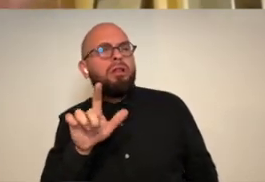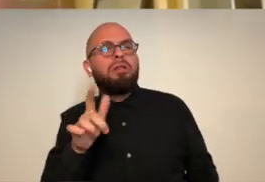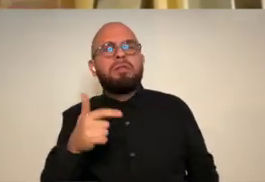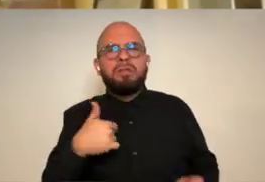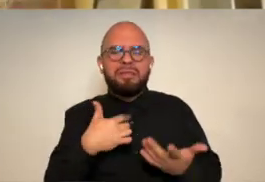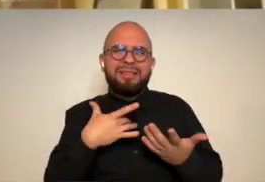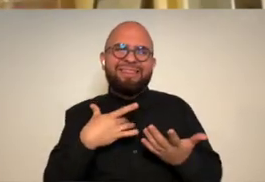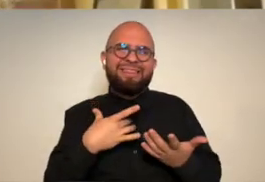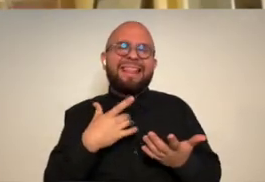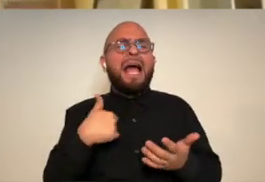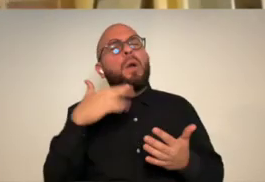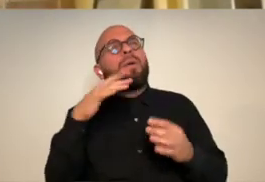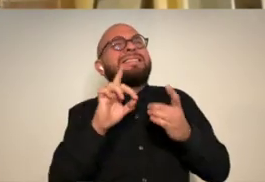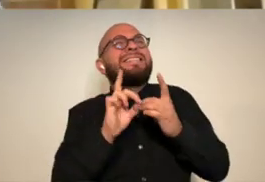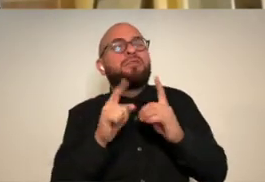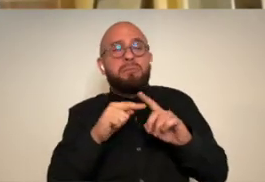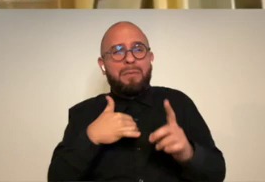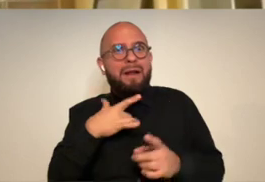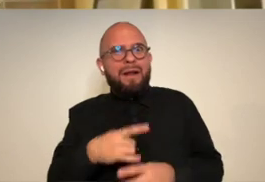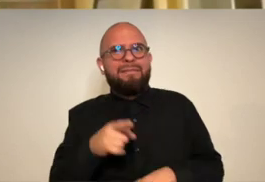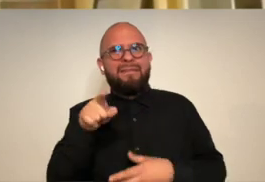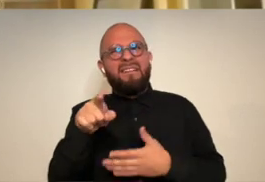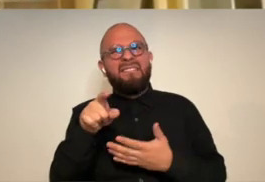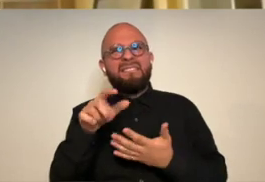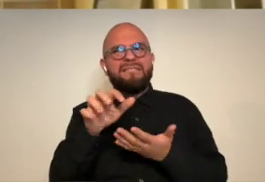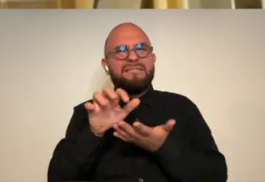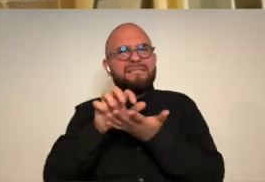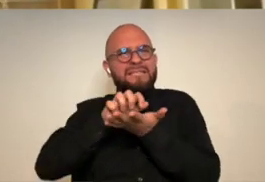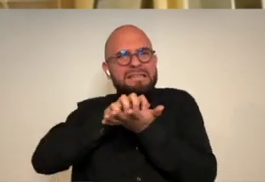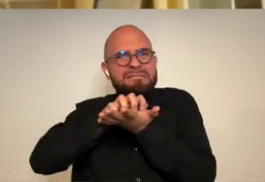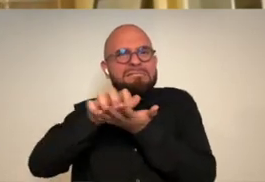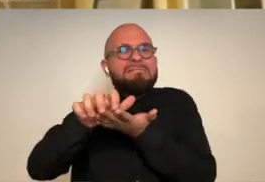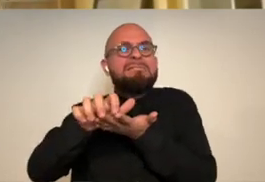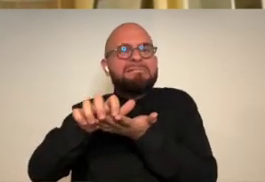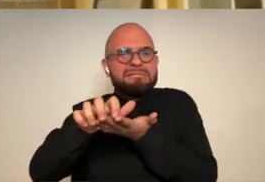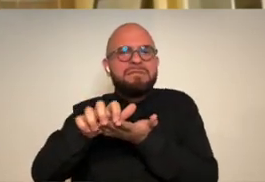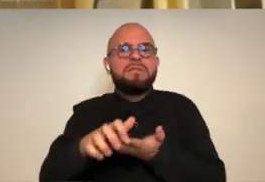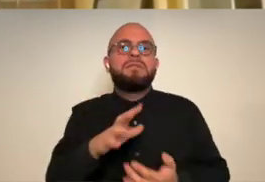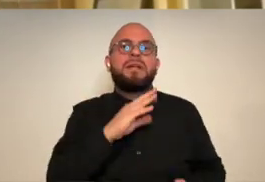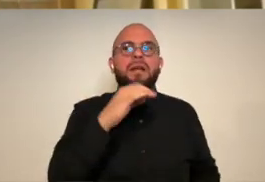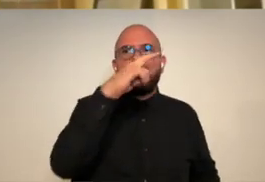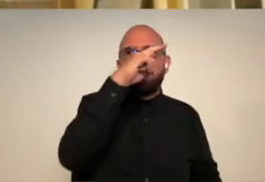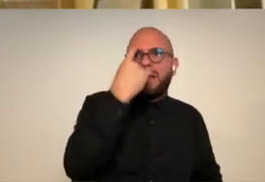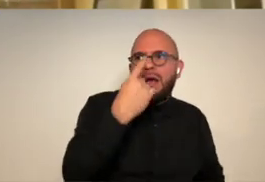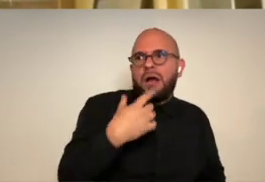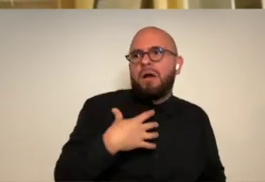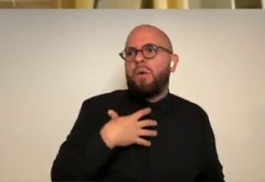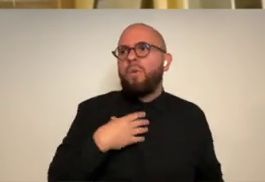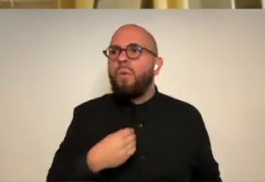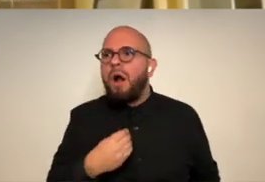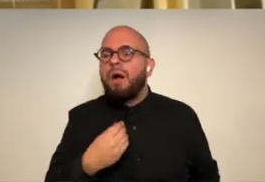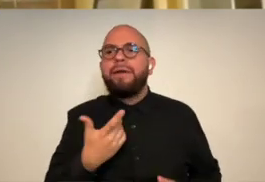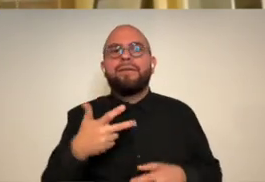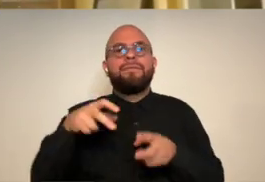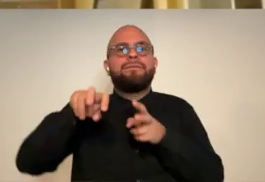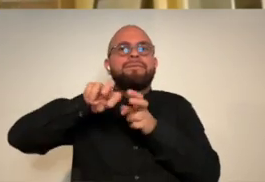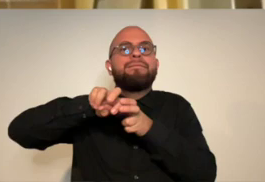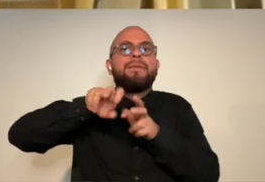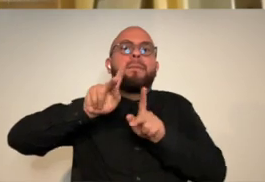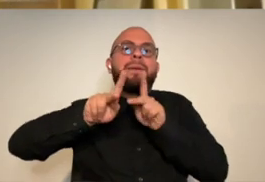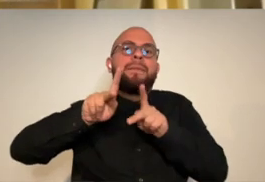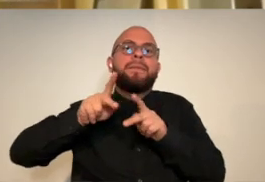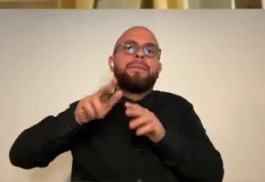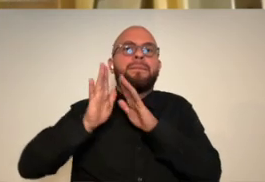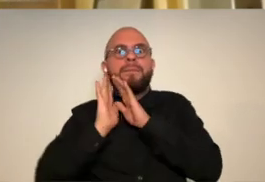even though it's digital i use the charcoal because i like the grit and i like the texture um black and white of of